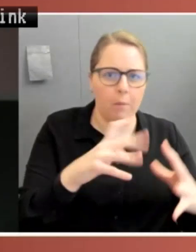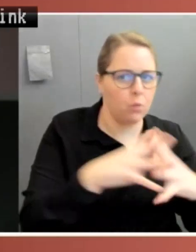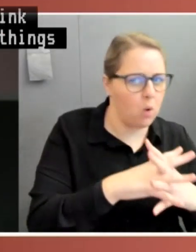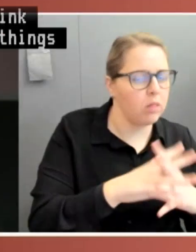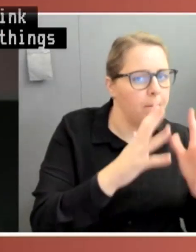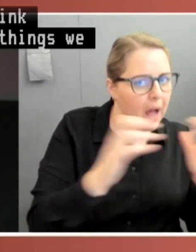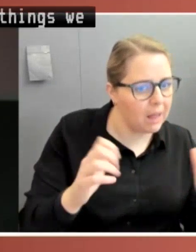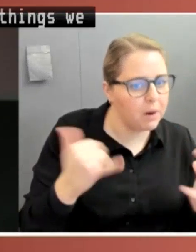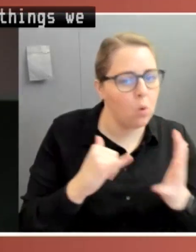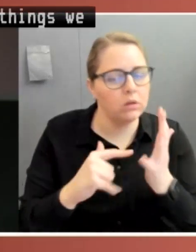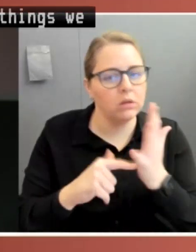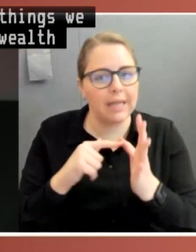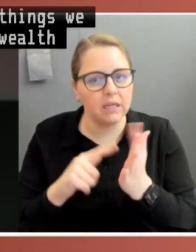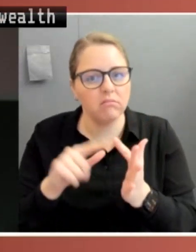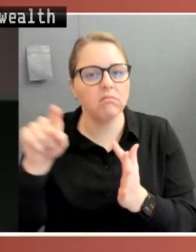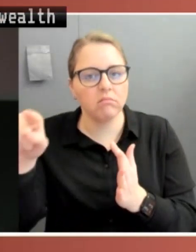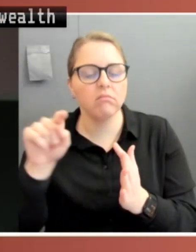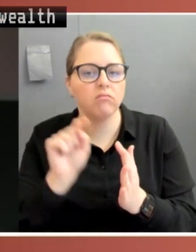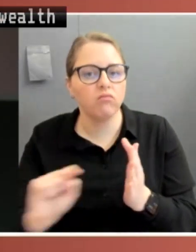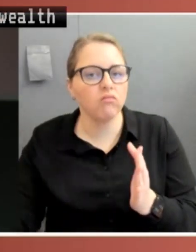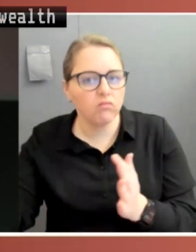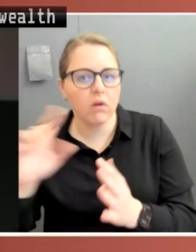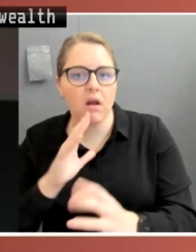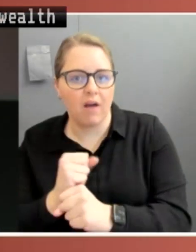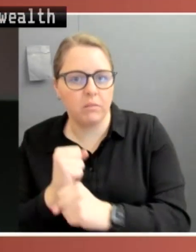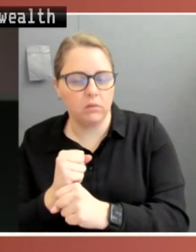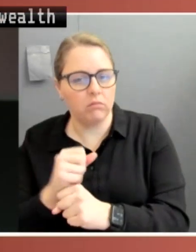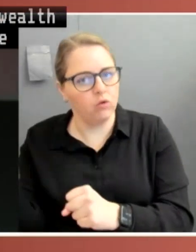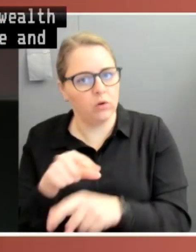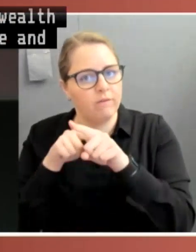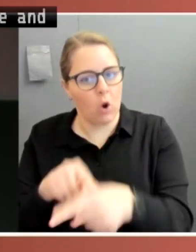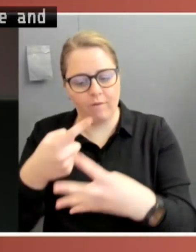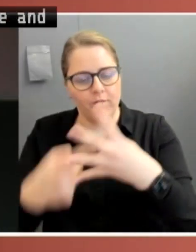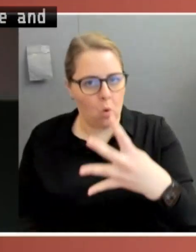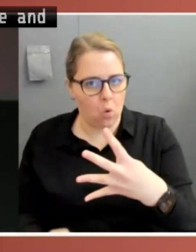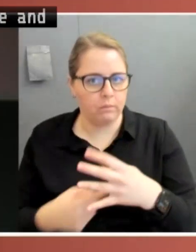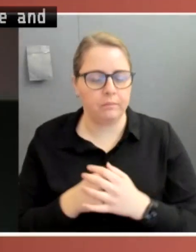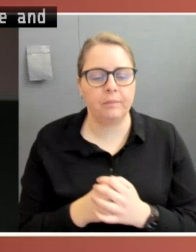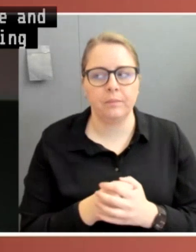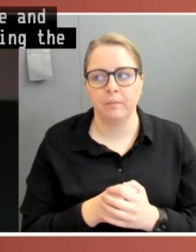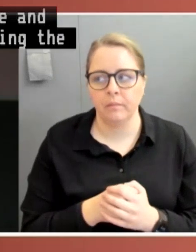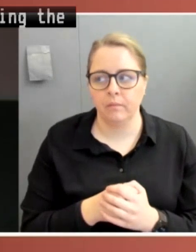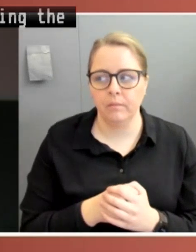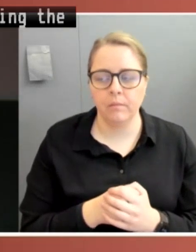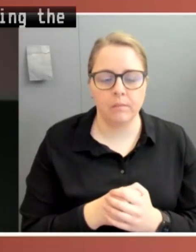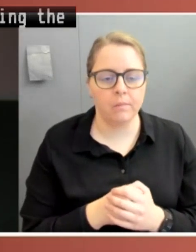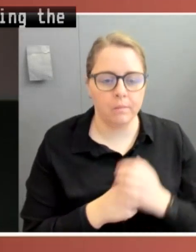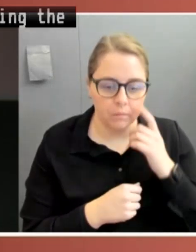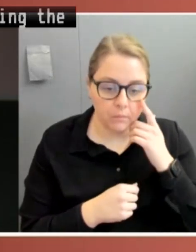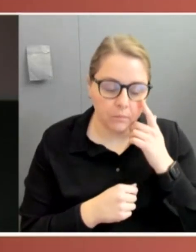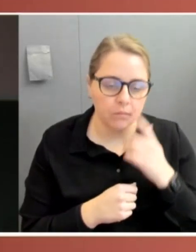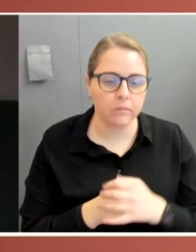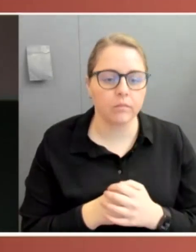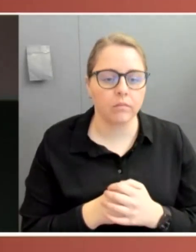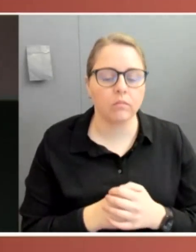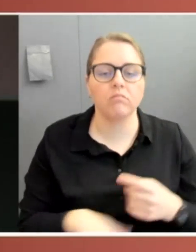territory legislatures during the pandemic. The first of these things that we look for in